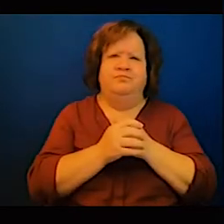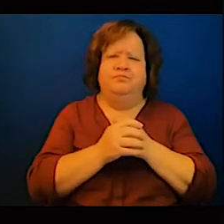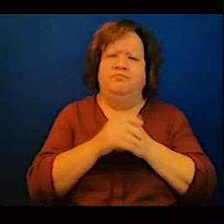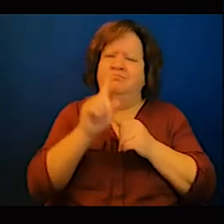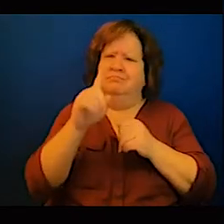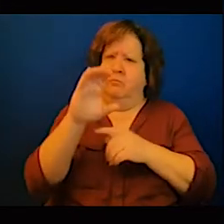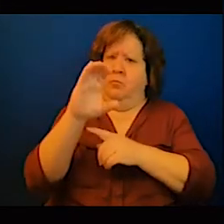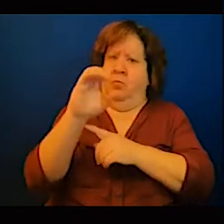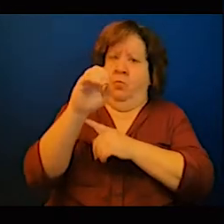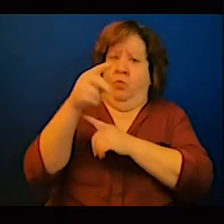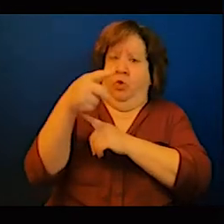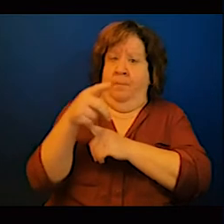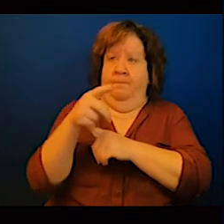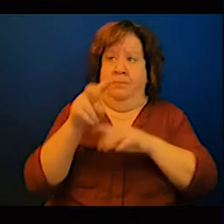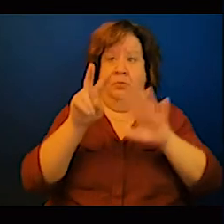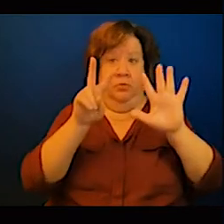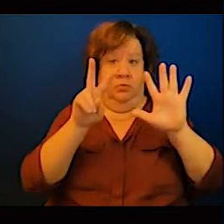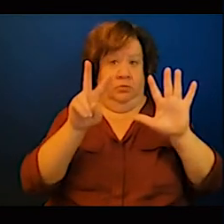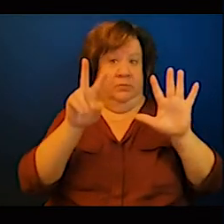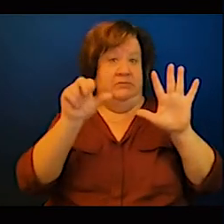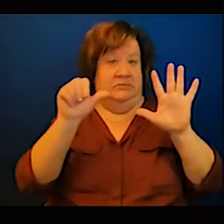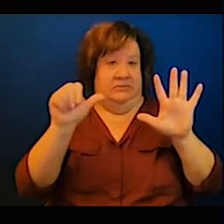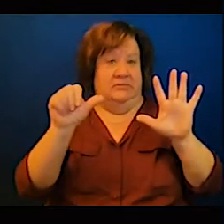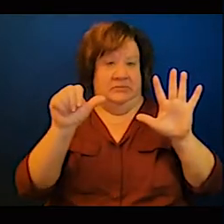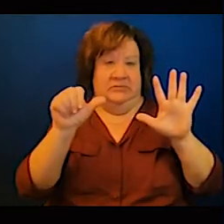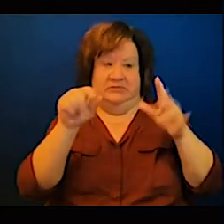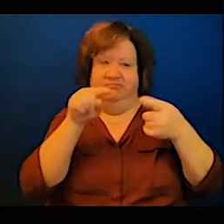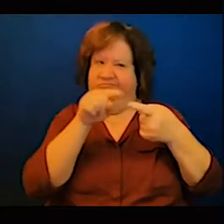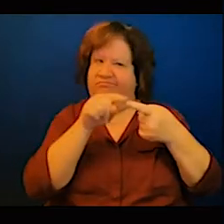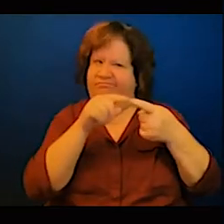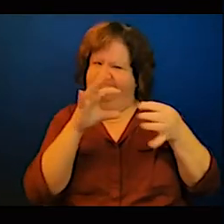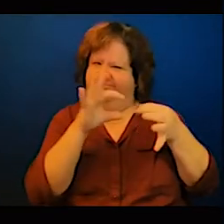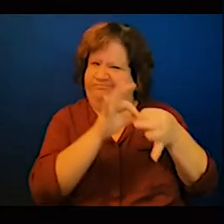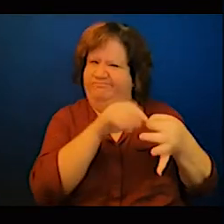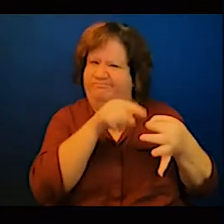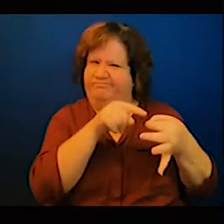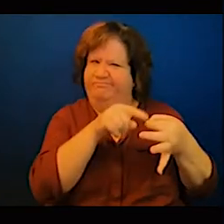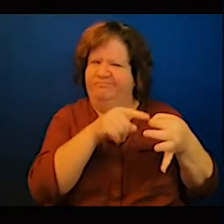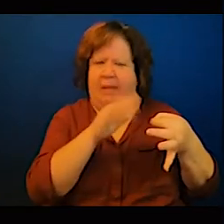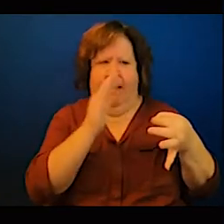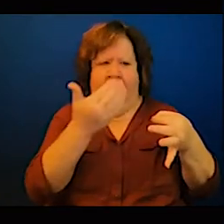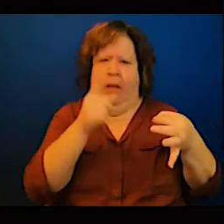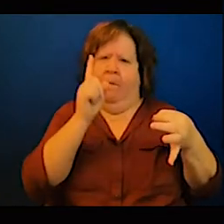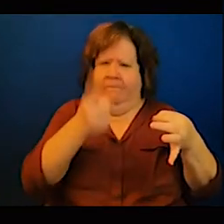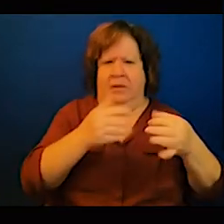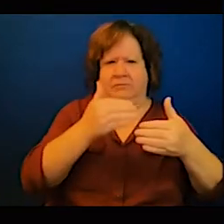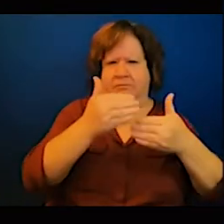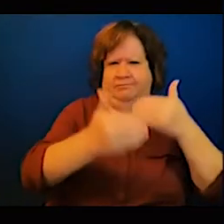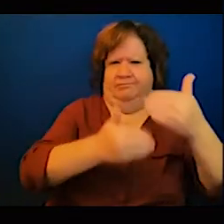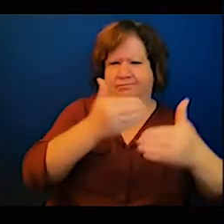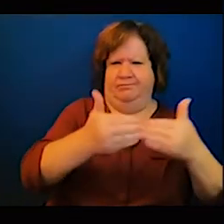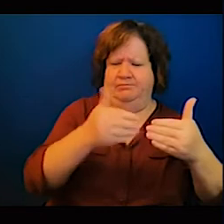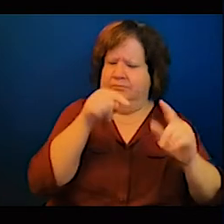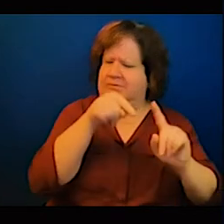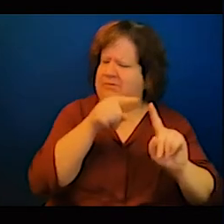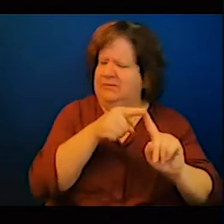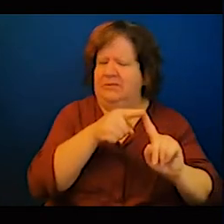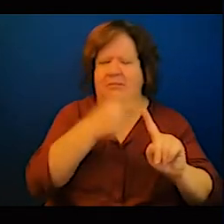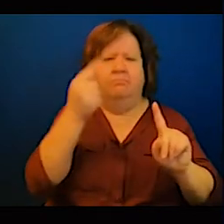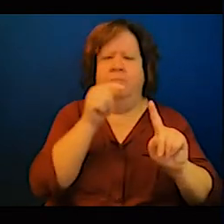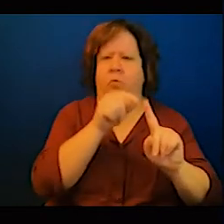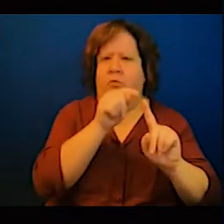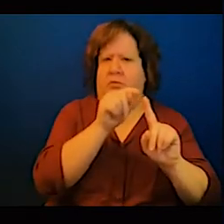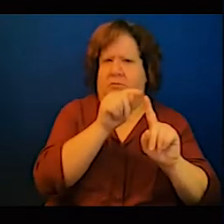and I like a number of points that were raised but before that the issues of NDCs Toby and